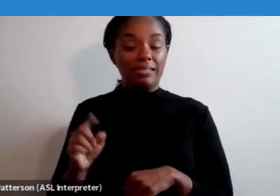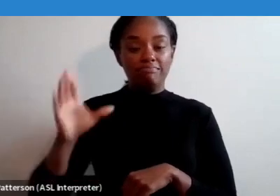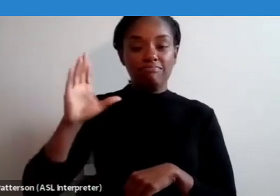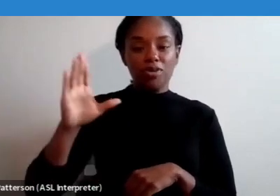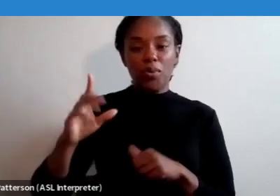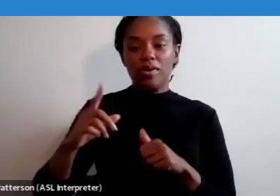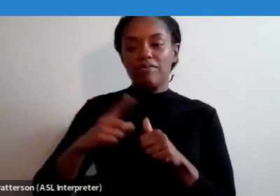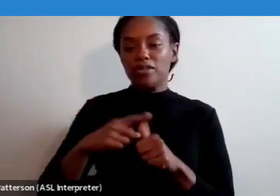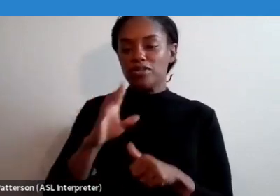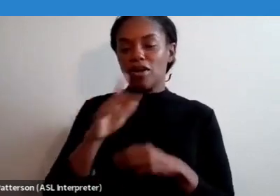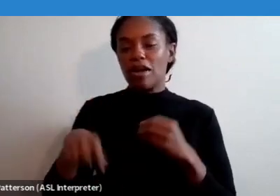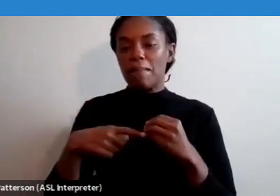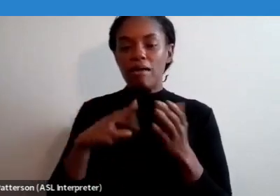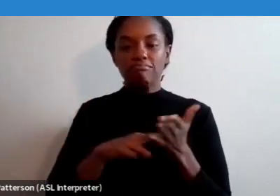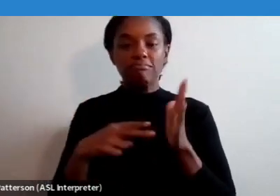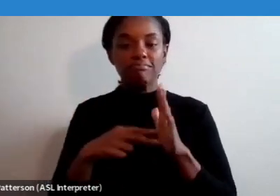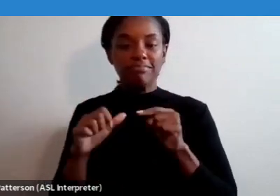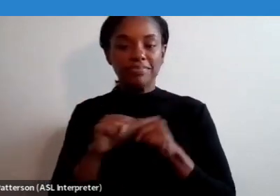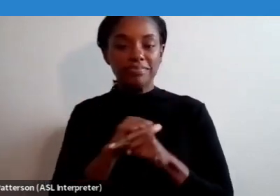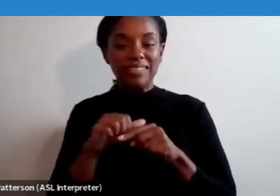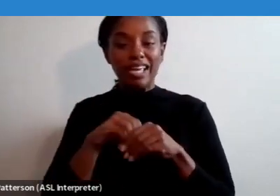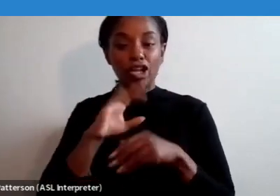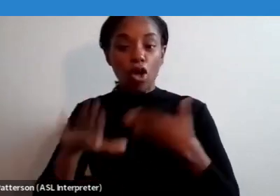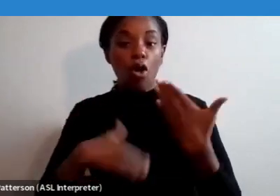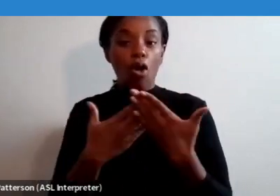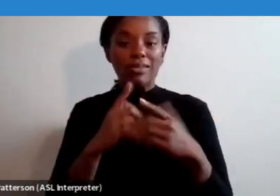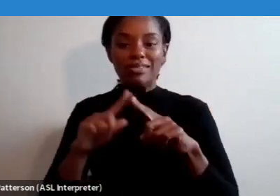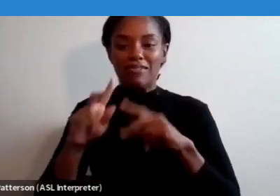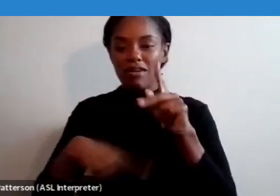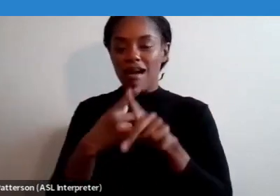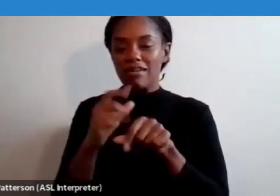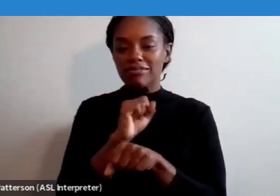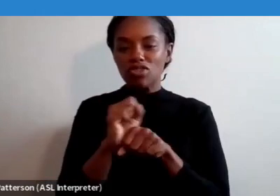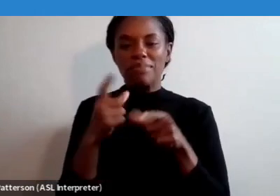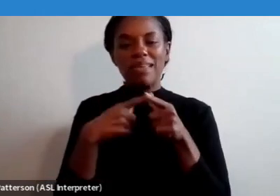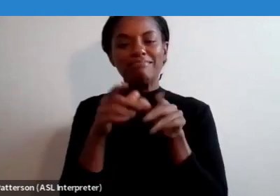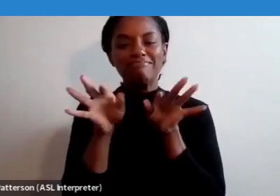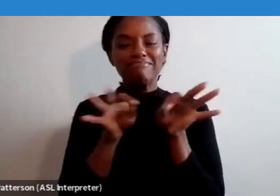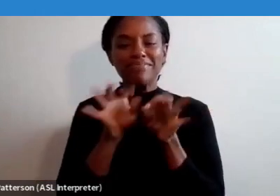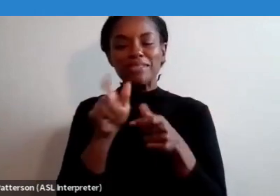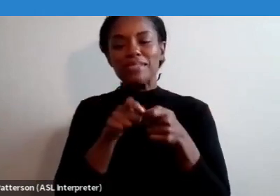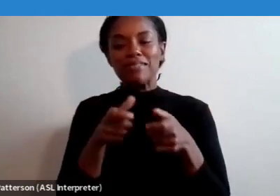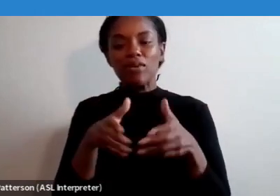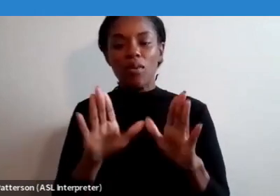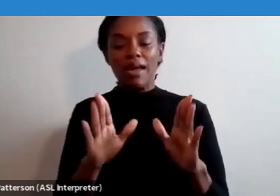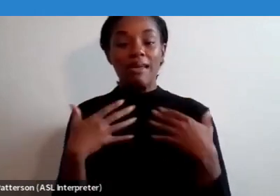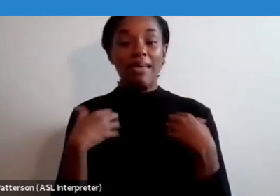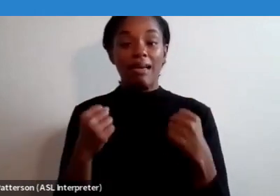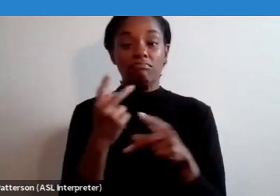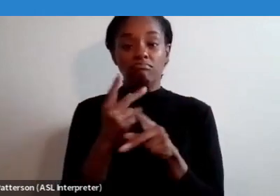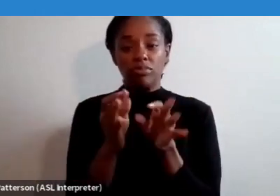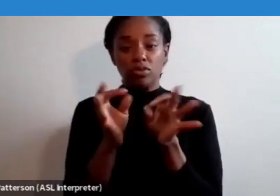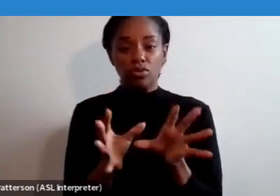consider the importance of deliberate practice in all professions, and then articulate specific ways in which healthcare interpreters can adapt